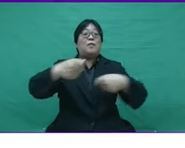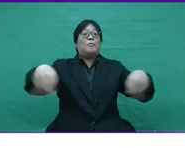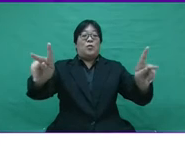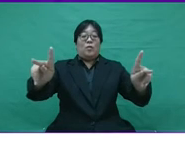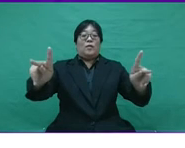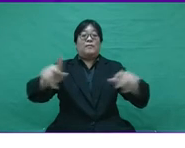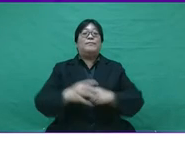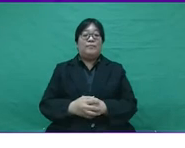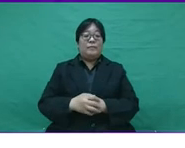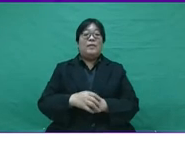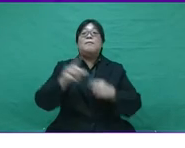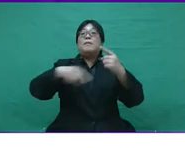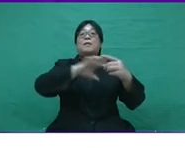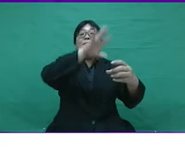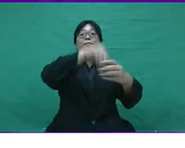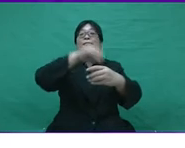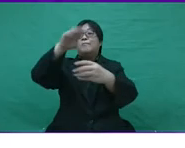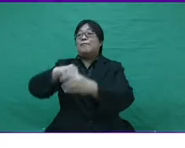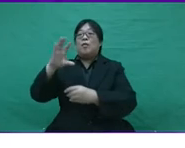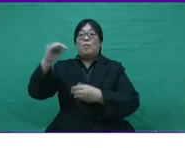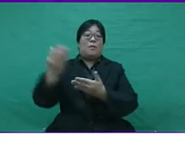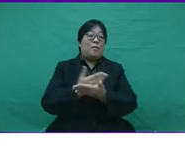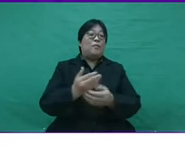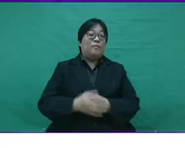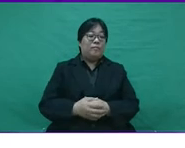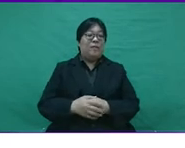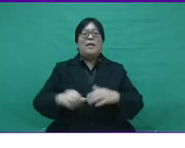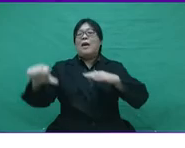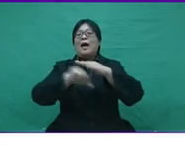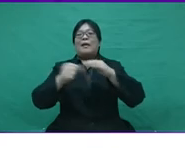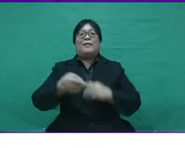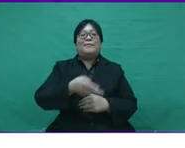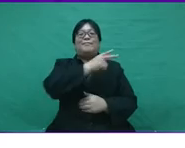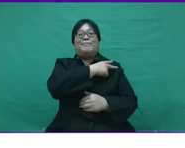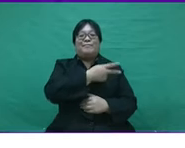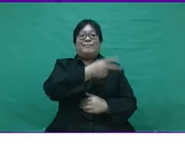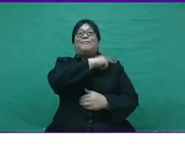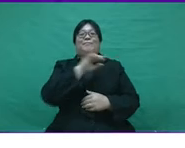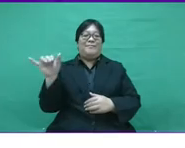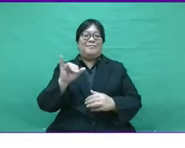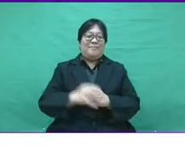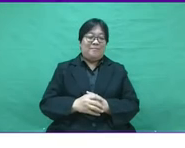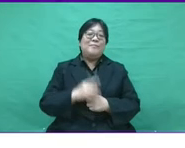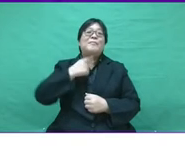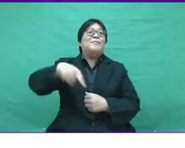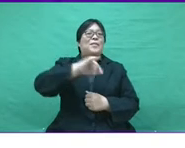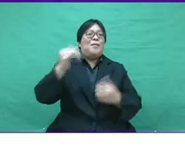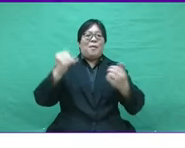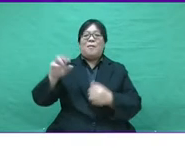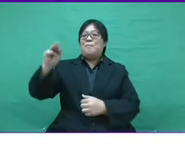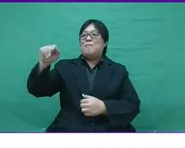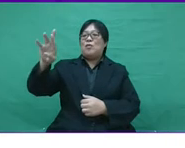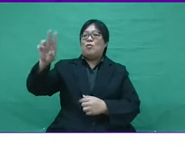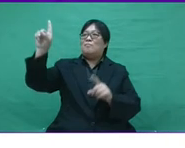the quality of career development opportunity when joining a new company. Basic promotions,